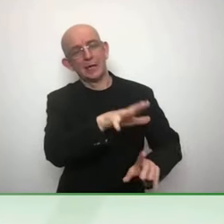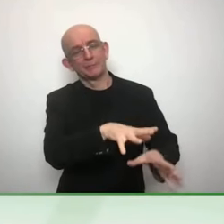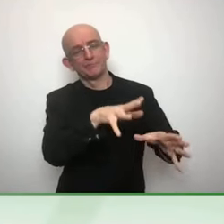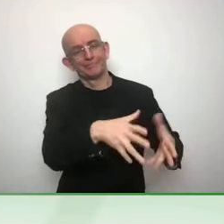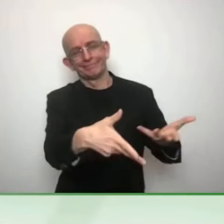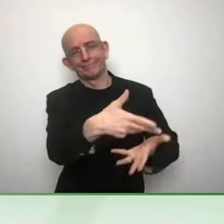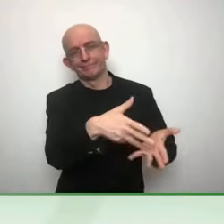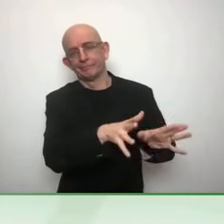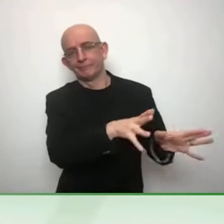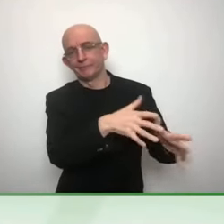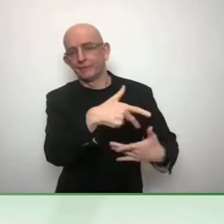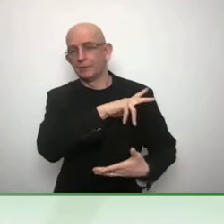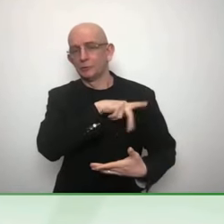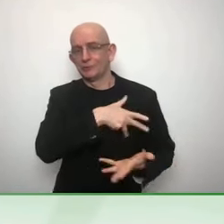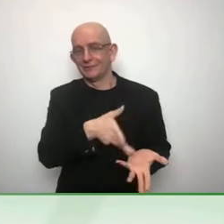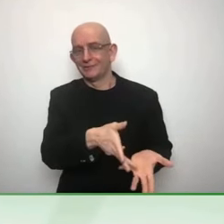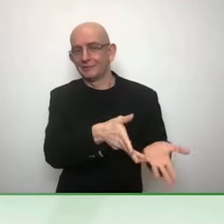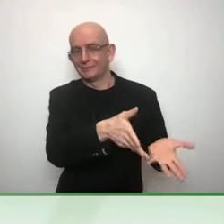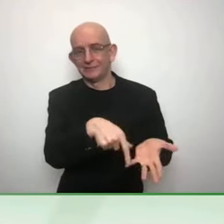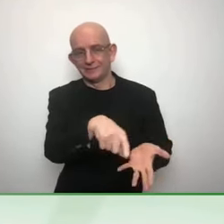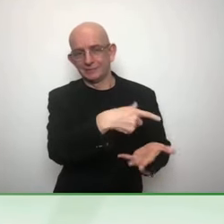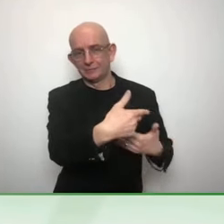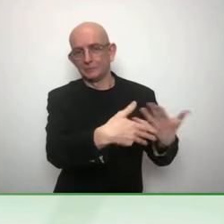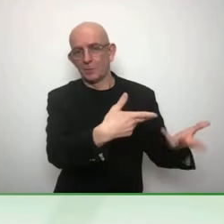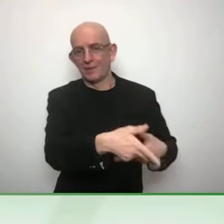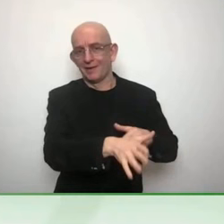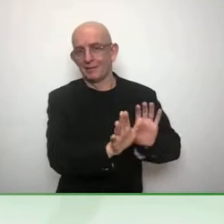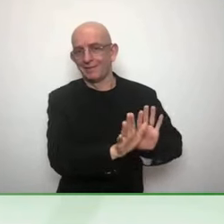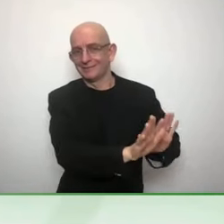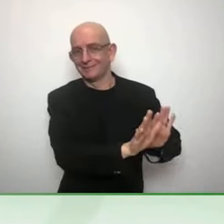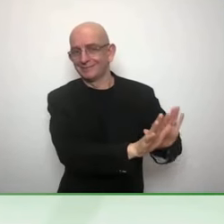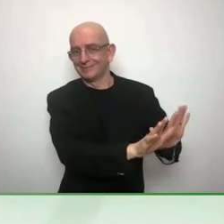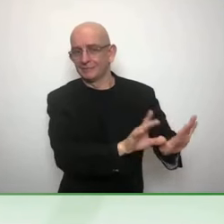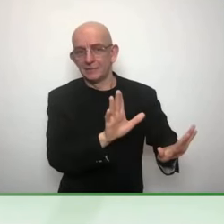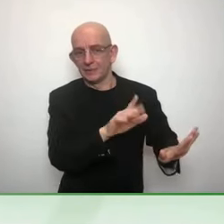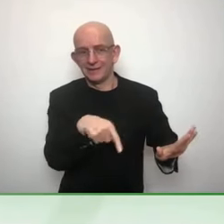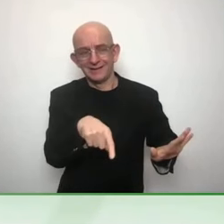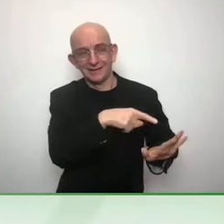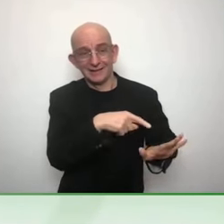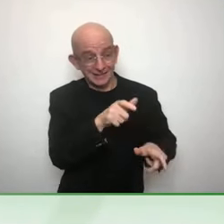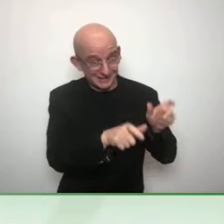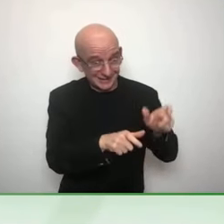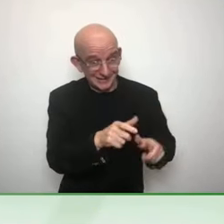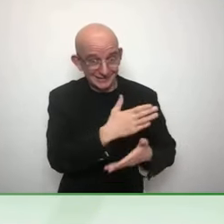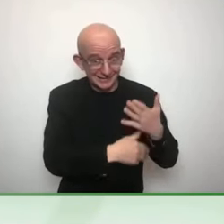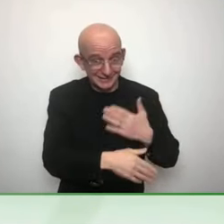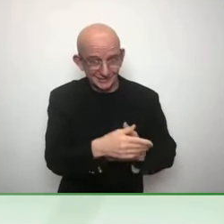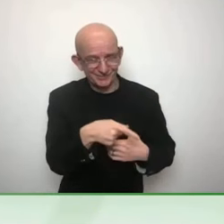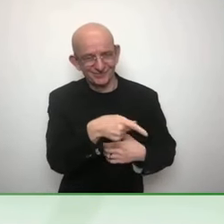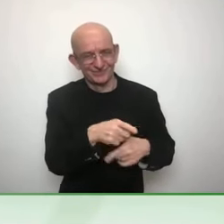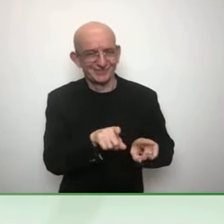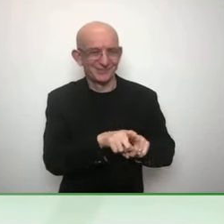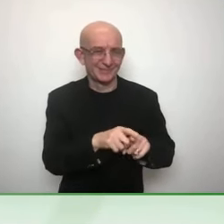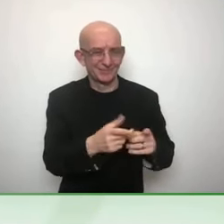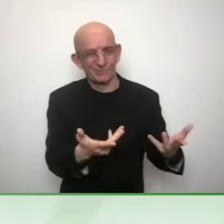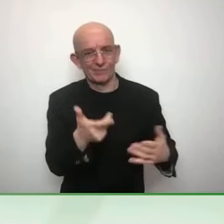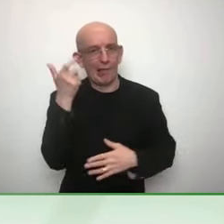But some persons with disabilities are business owners, workers,